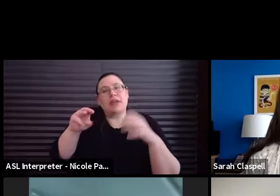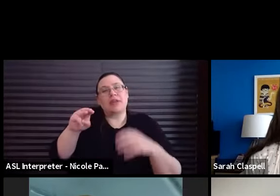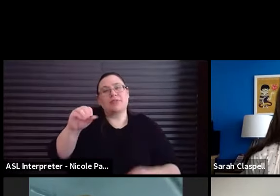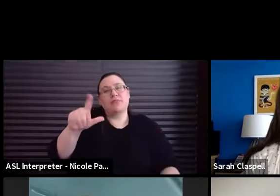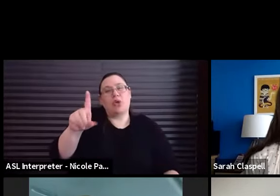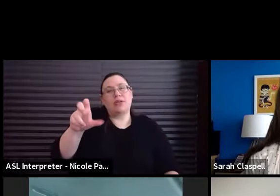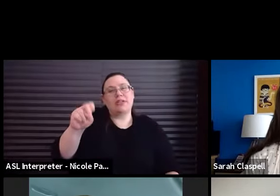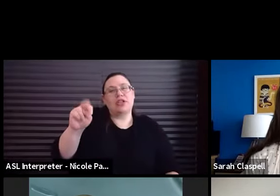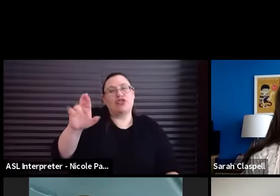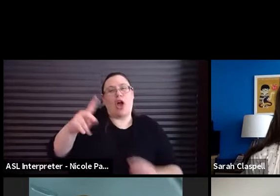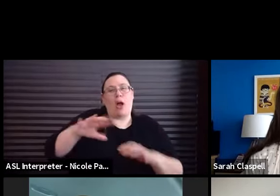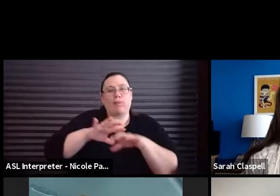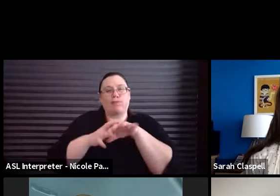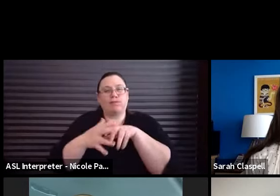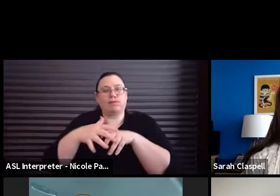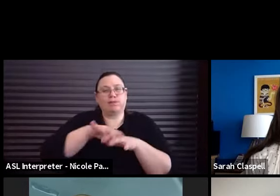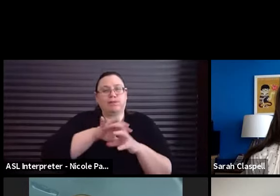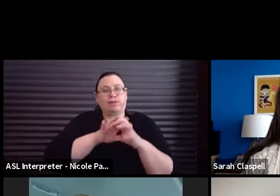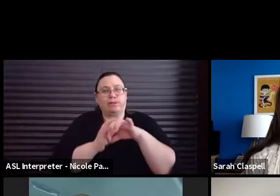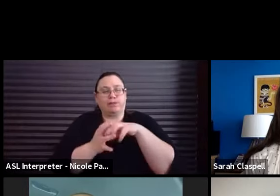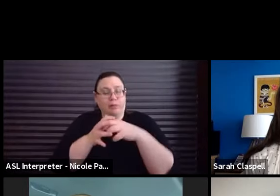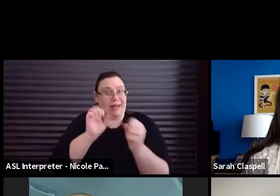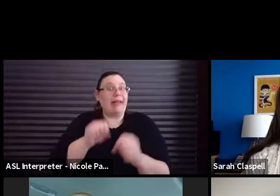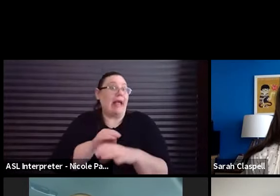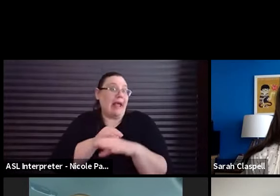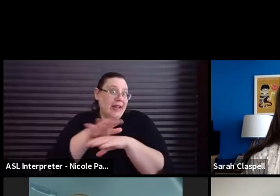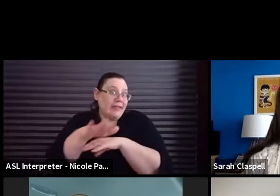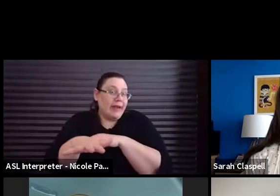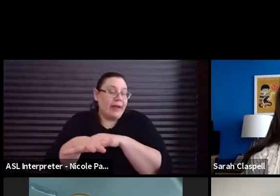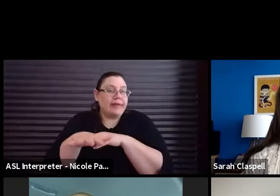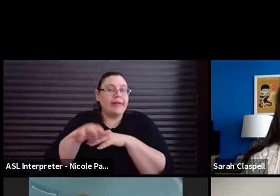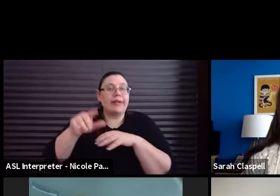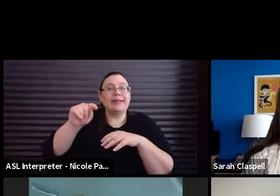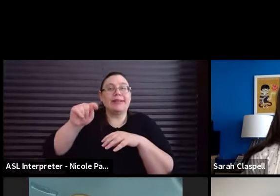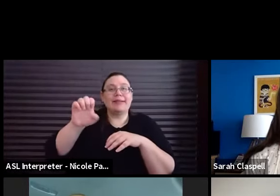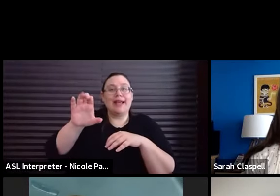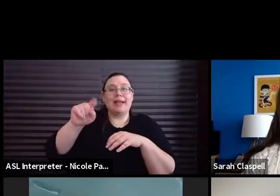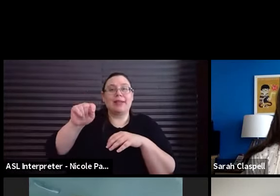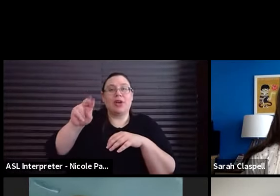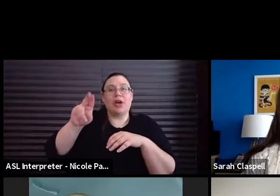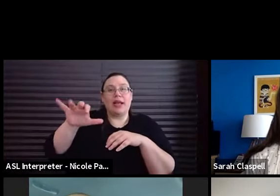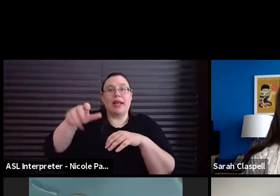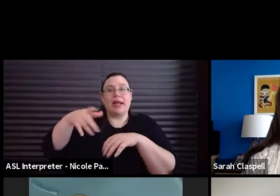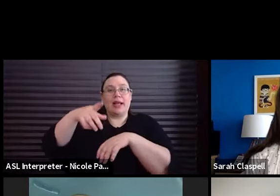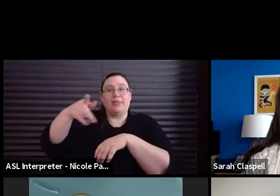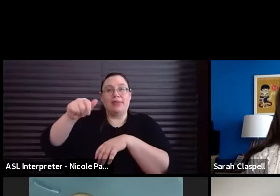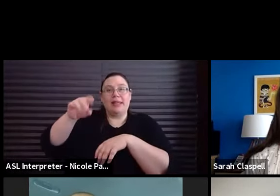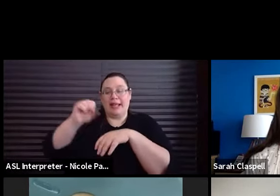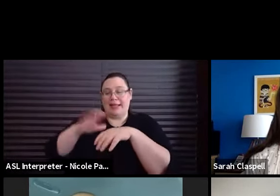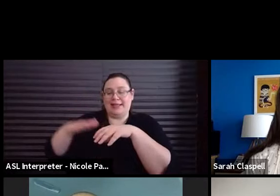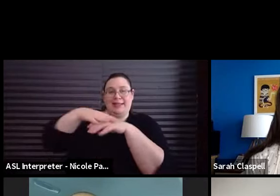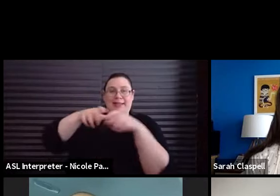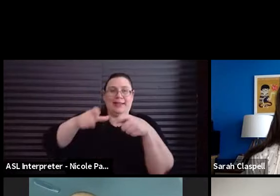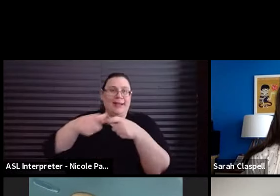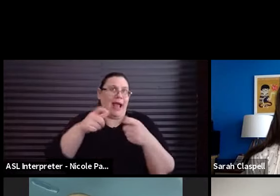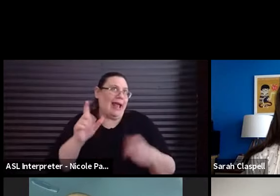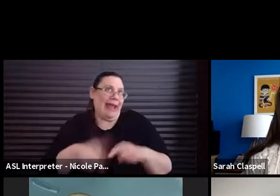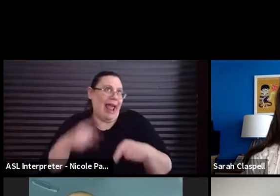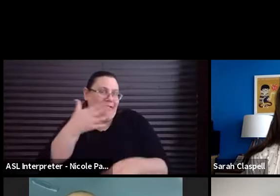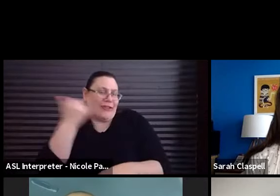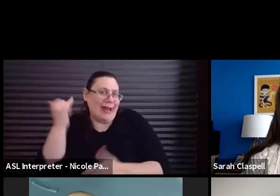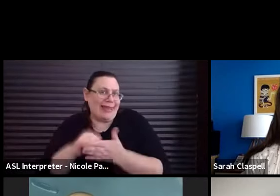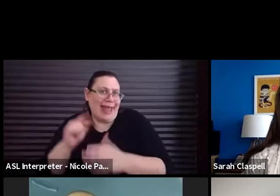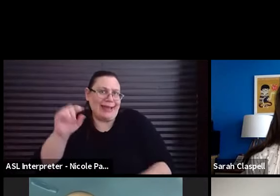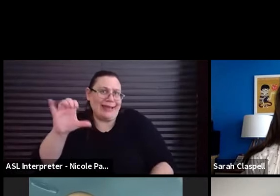um, which can affect the tectonic plates, which are just, just above that. How can I forget the tectonic plates? The most